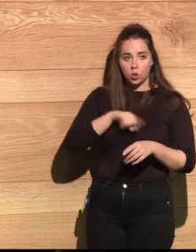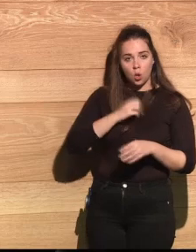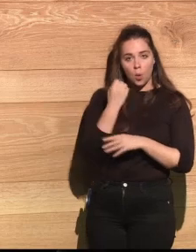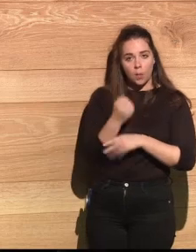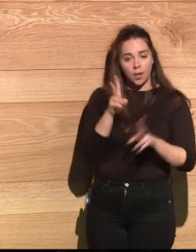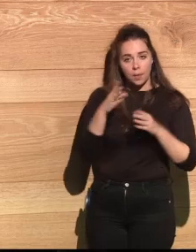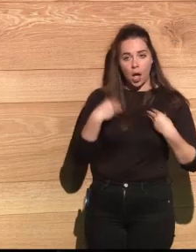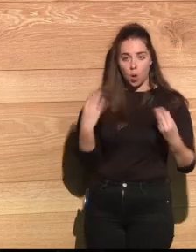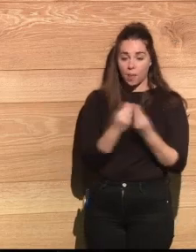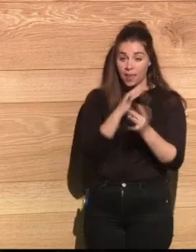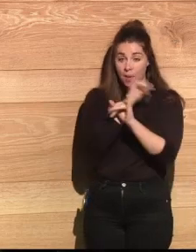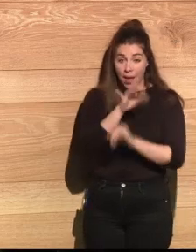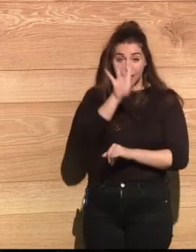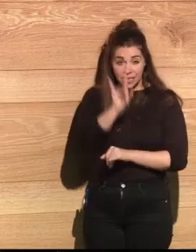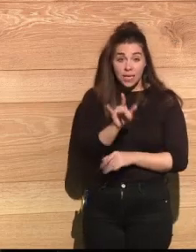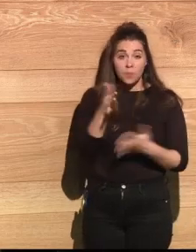and, you know,